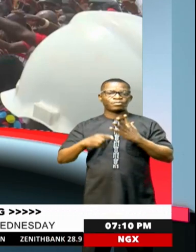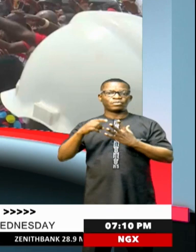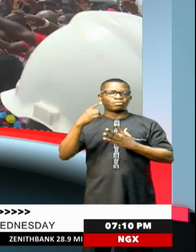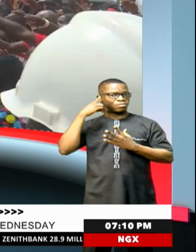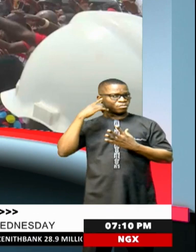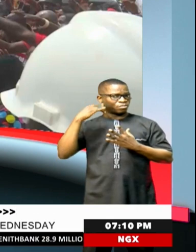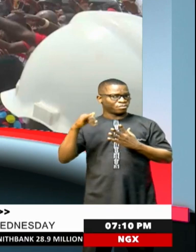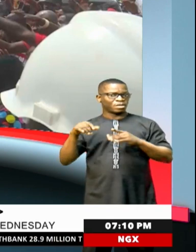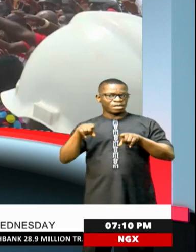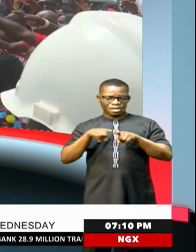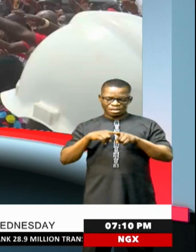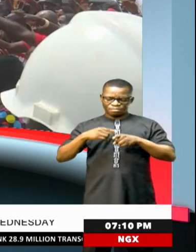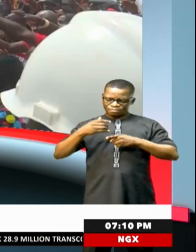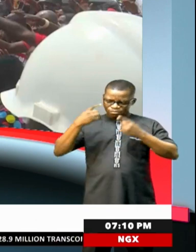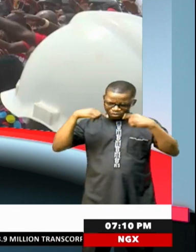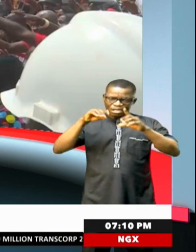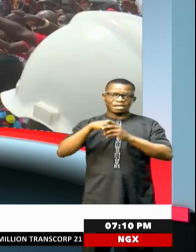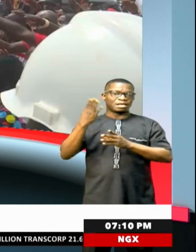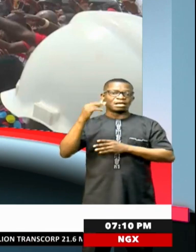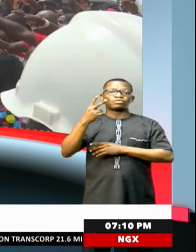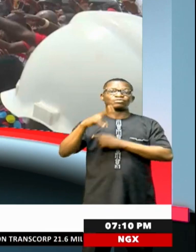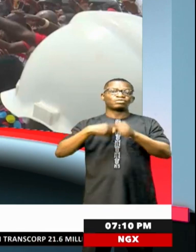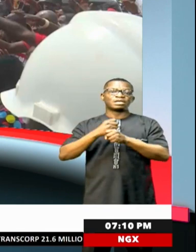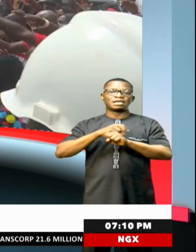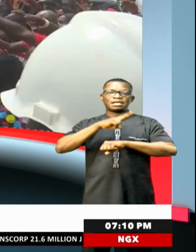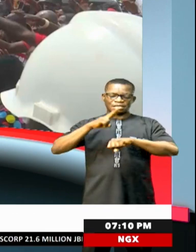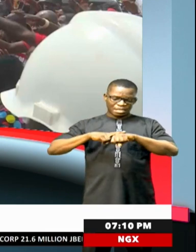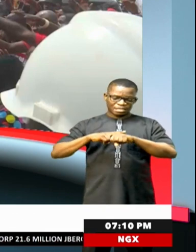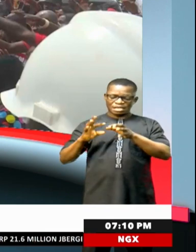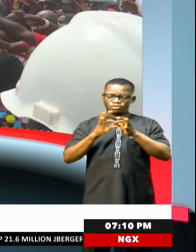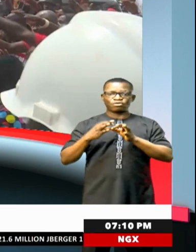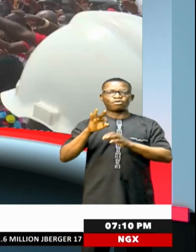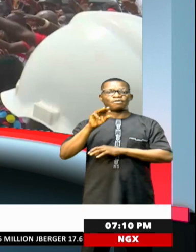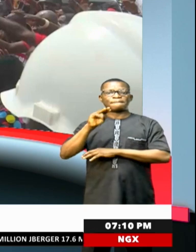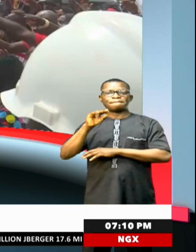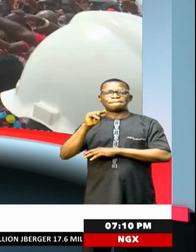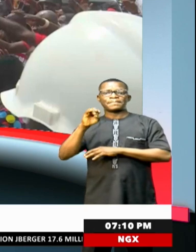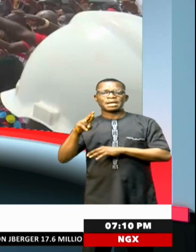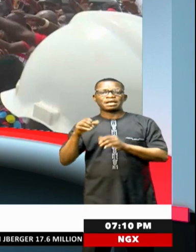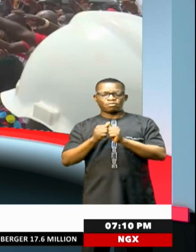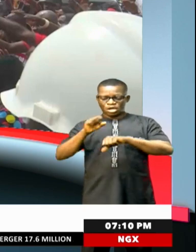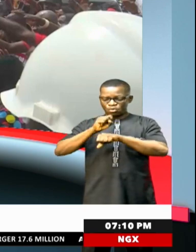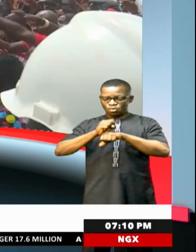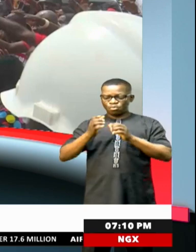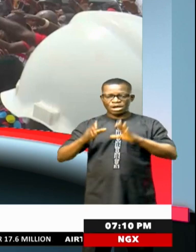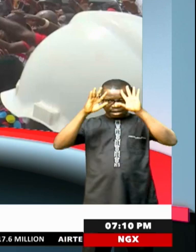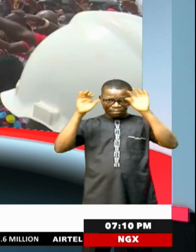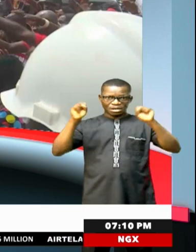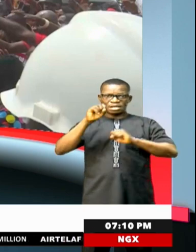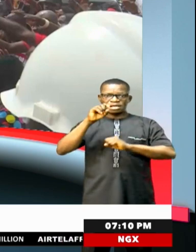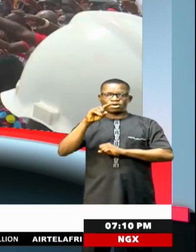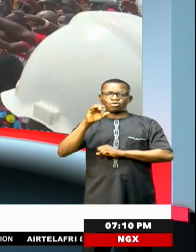as a success in the last three years. National Union of Miners and Allied Workers President Sol